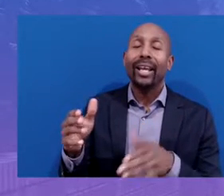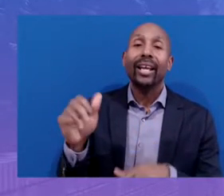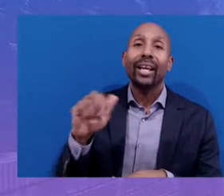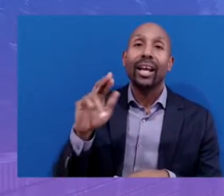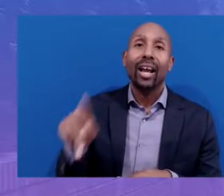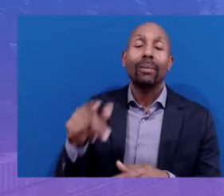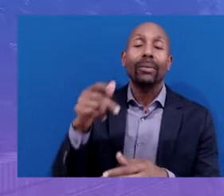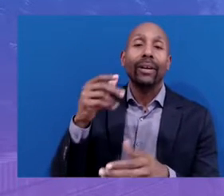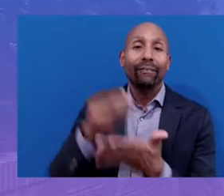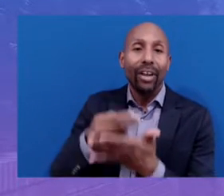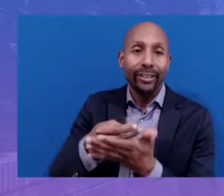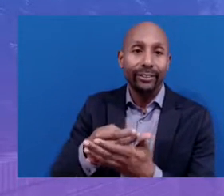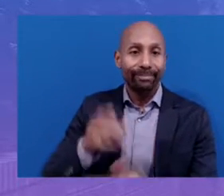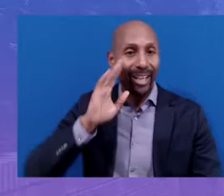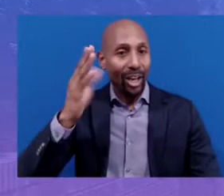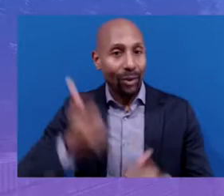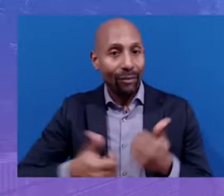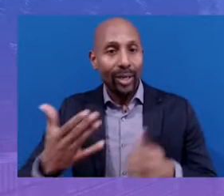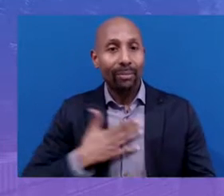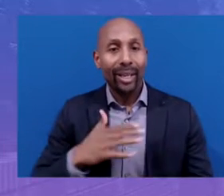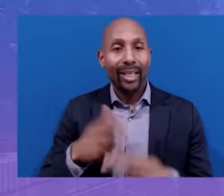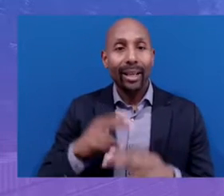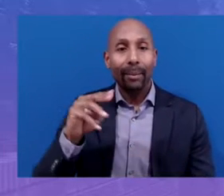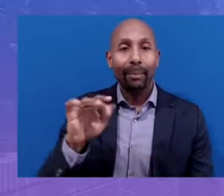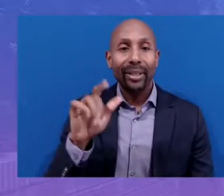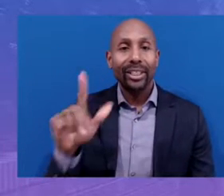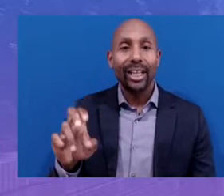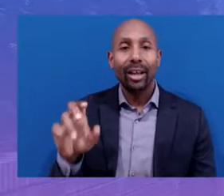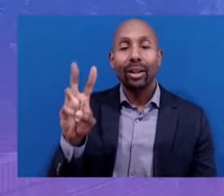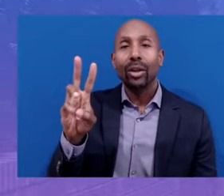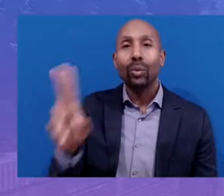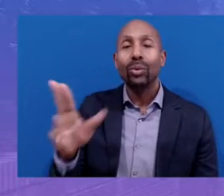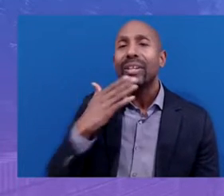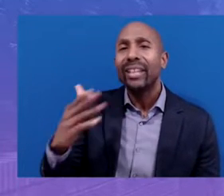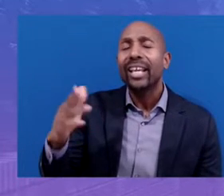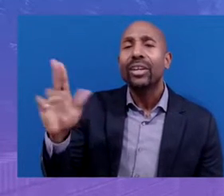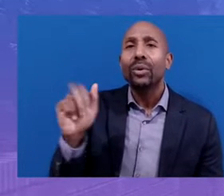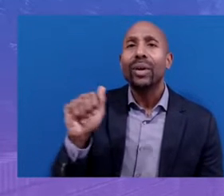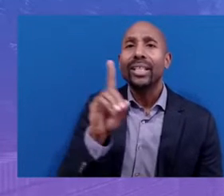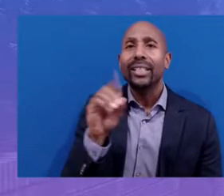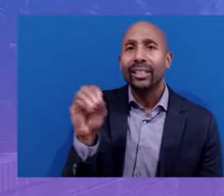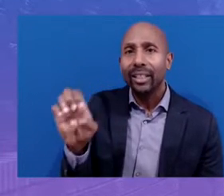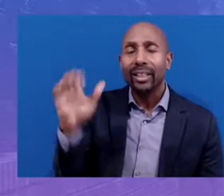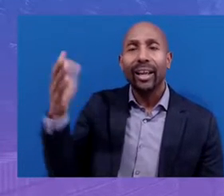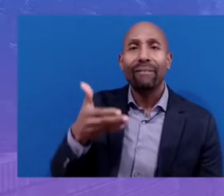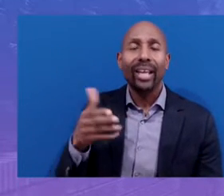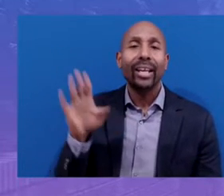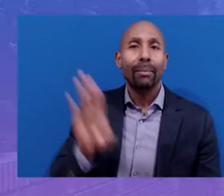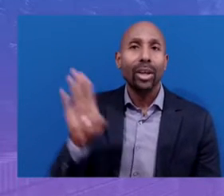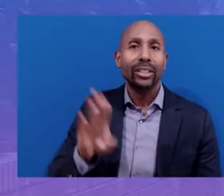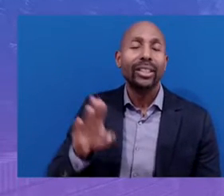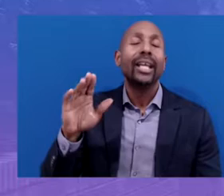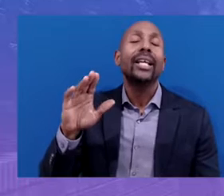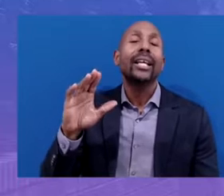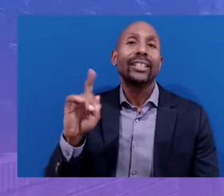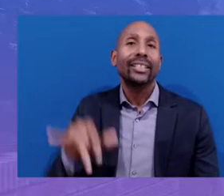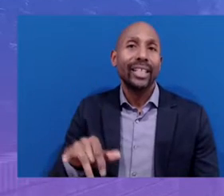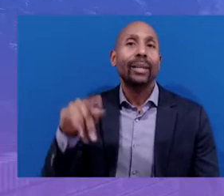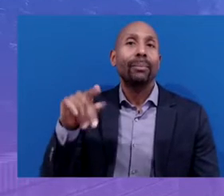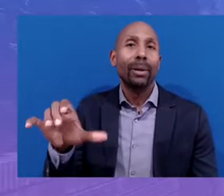everyone, it's Mayor Michelle Wu. Thank you so much to the U.S. of Education for inviting the Boston Public Schools to be a part of this summit.